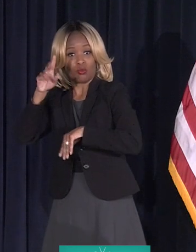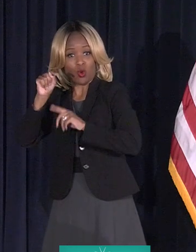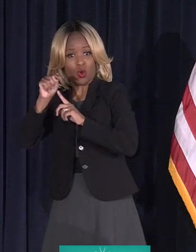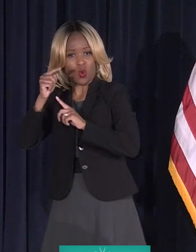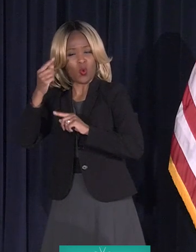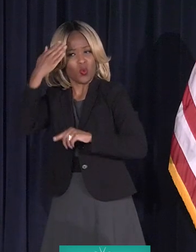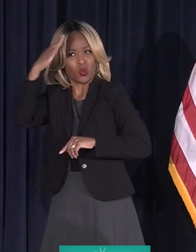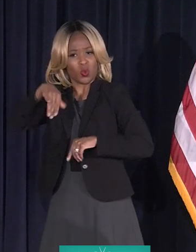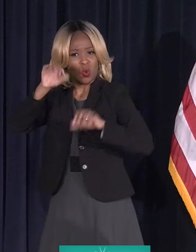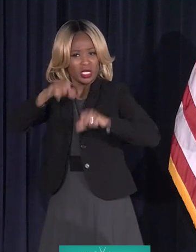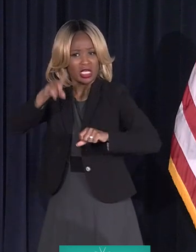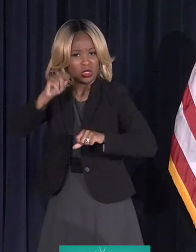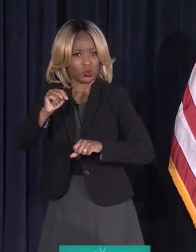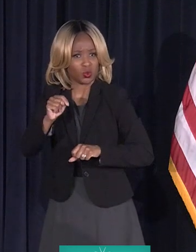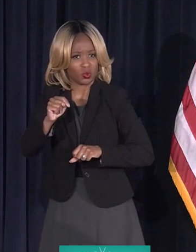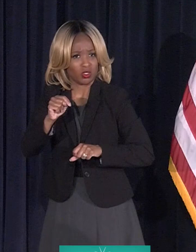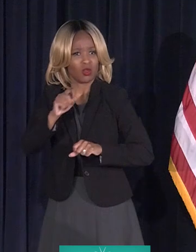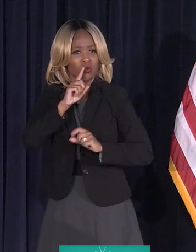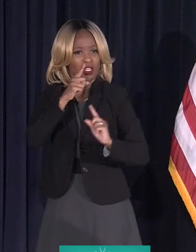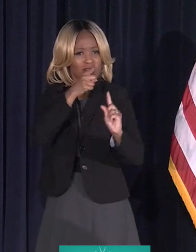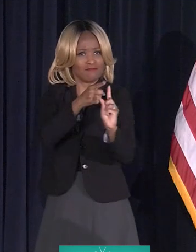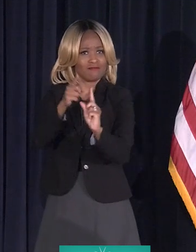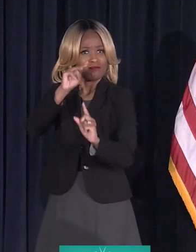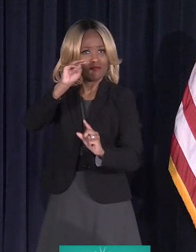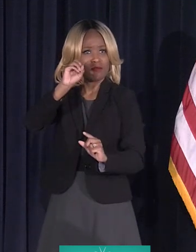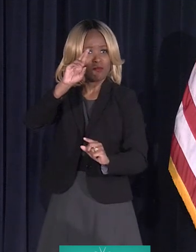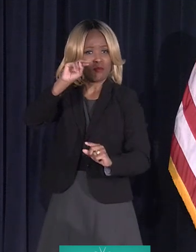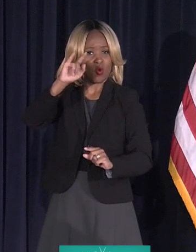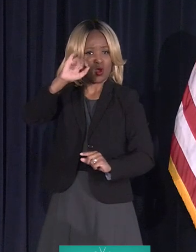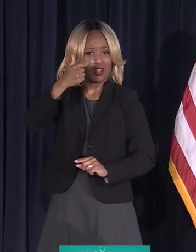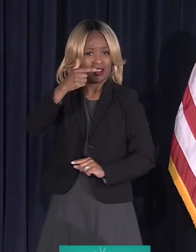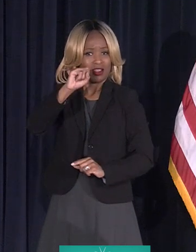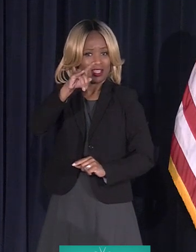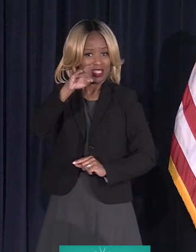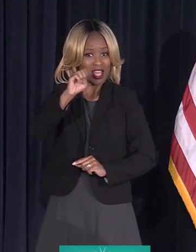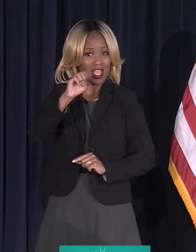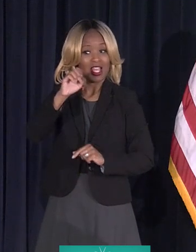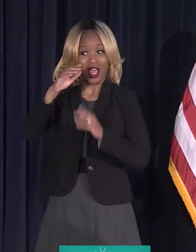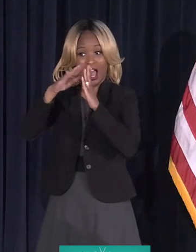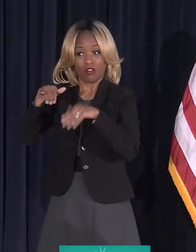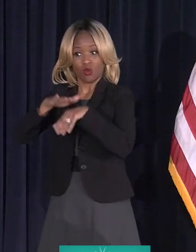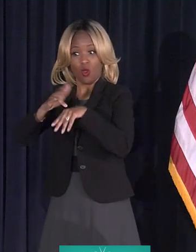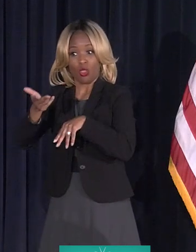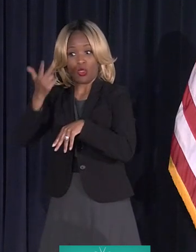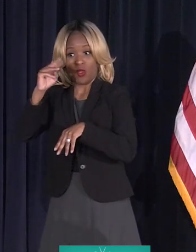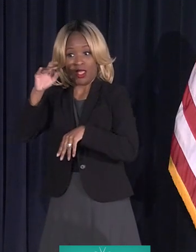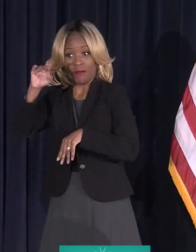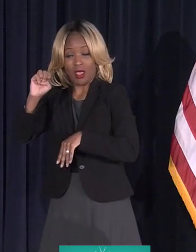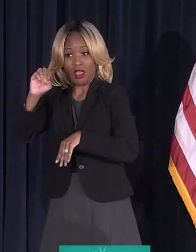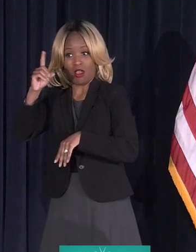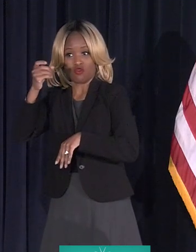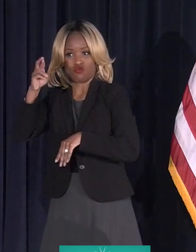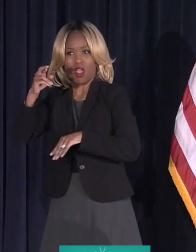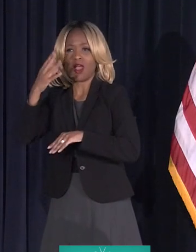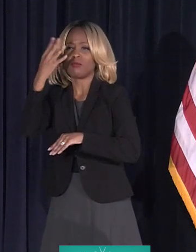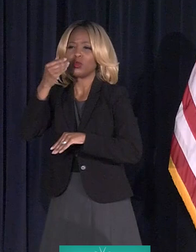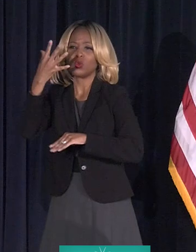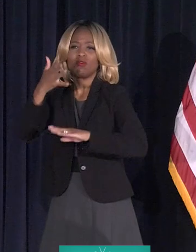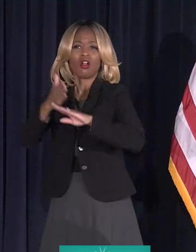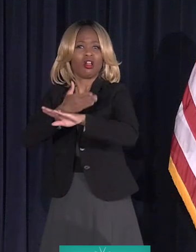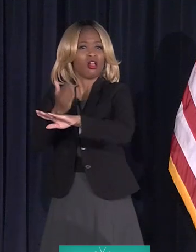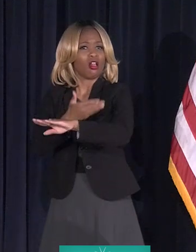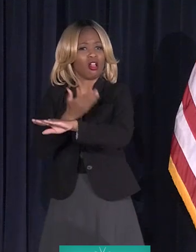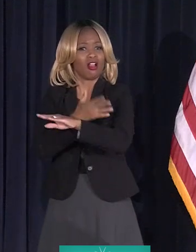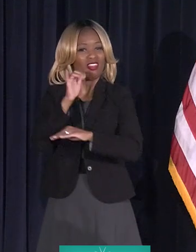we can do this. We've really targeted Morningside. And this house on Three Mile Drive has been restored beautifully. This is what the land